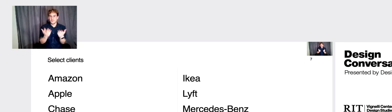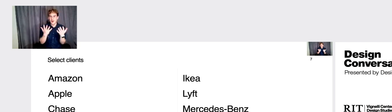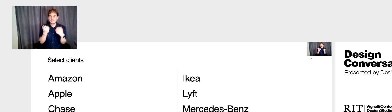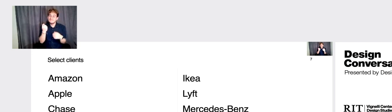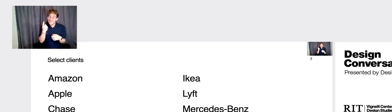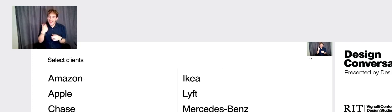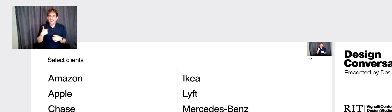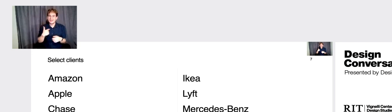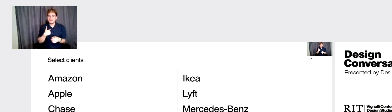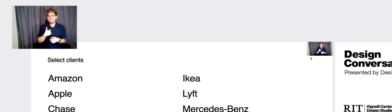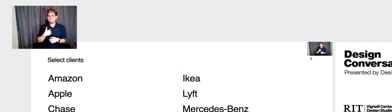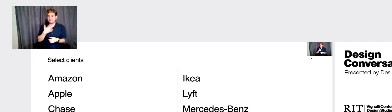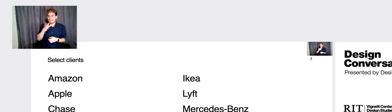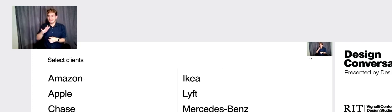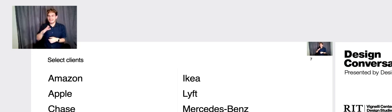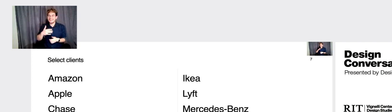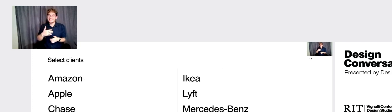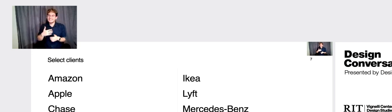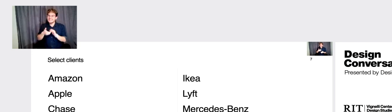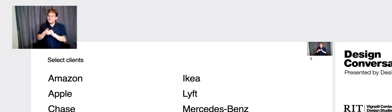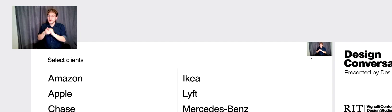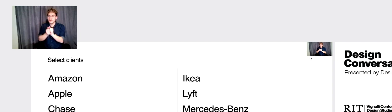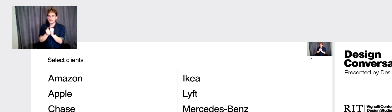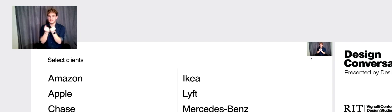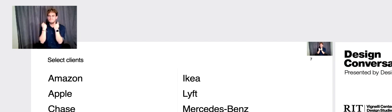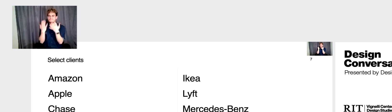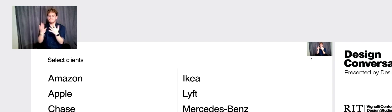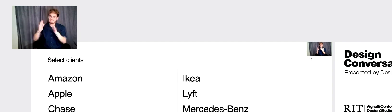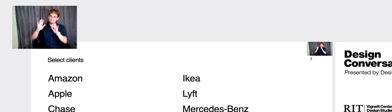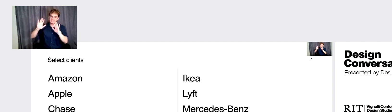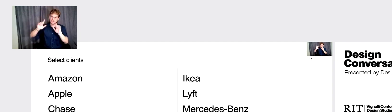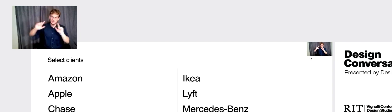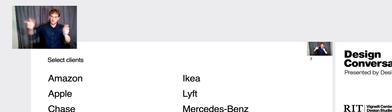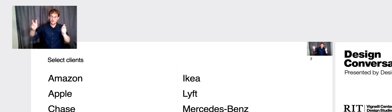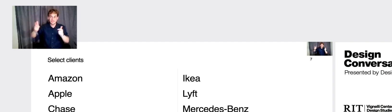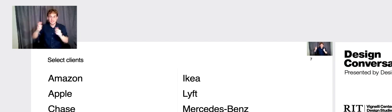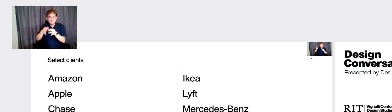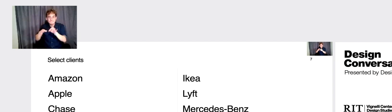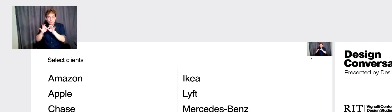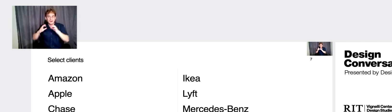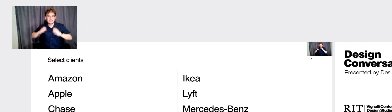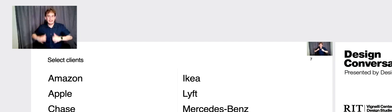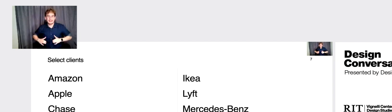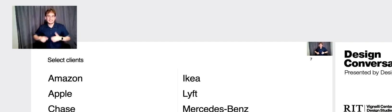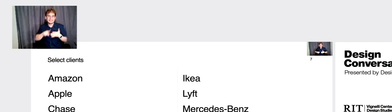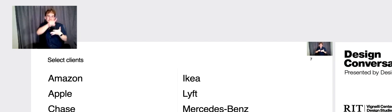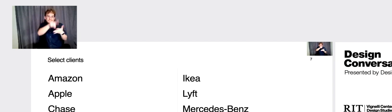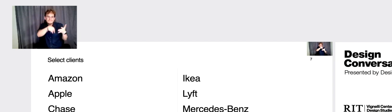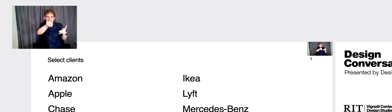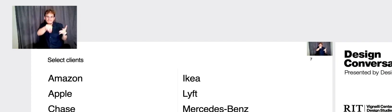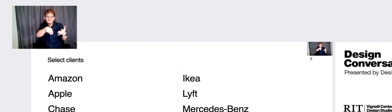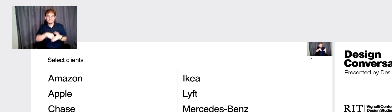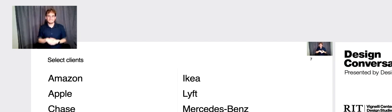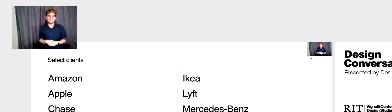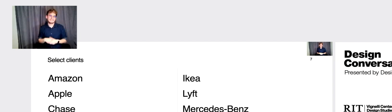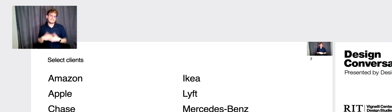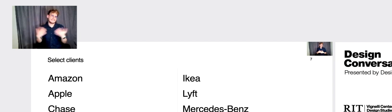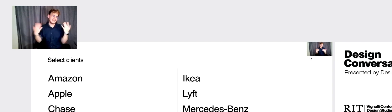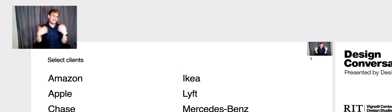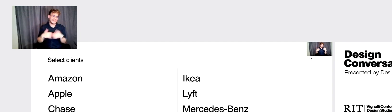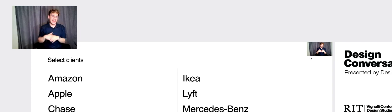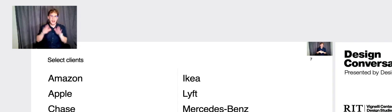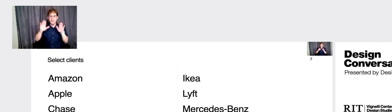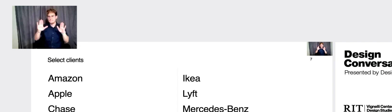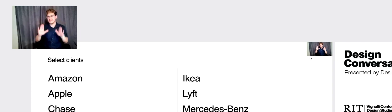to have had the chance to work with very large, important clients. So, you know, it's